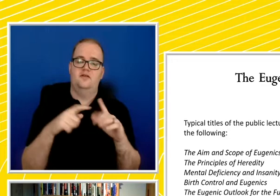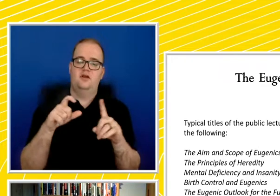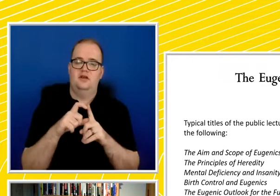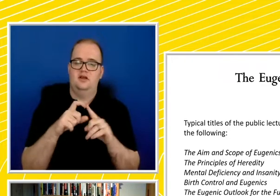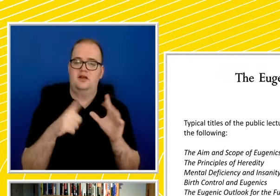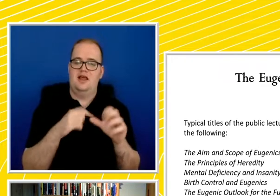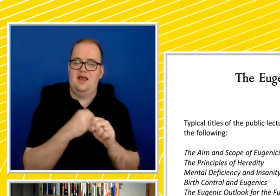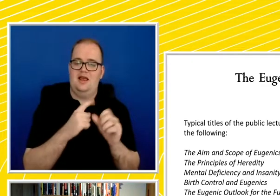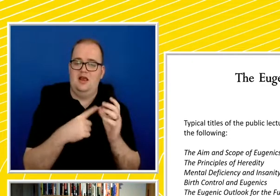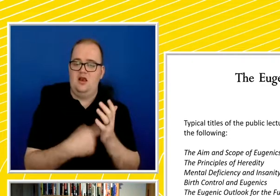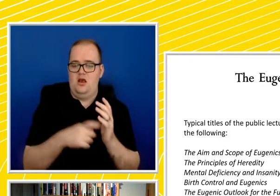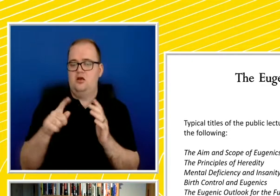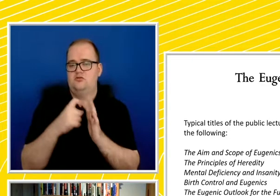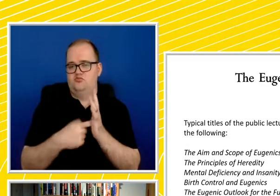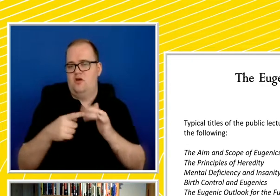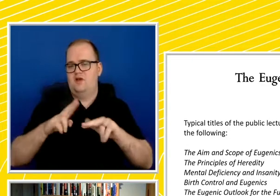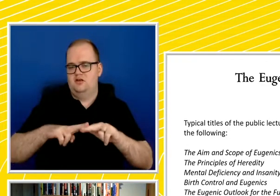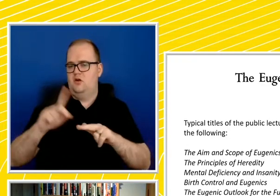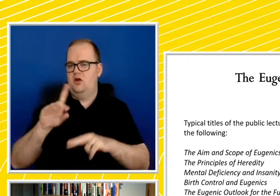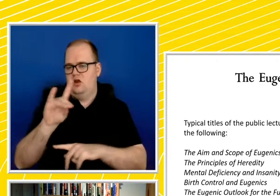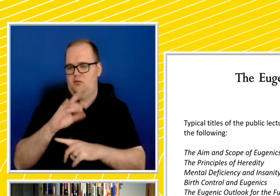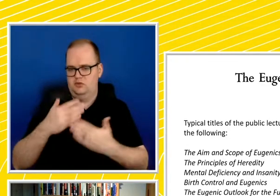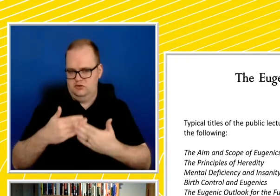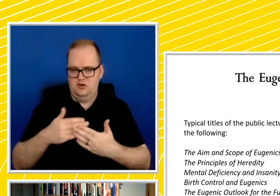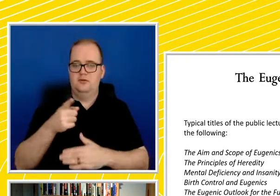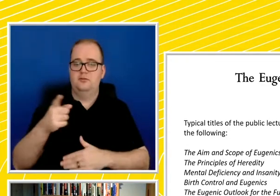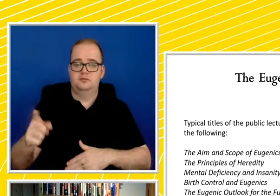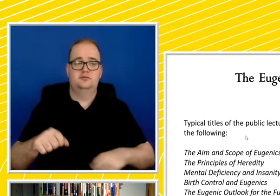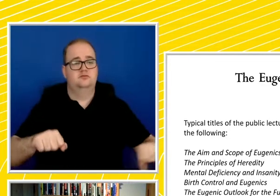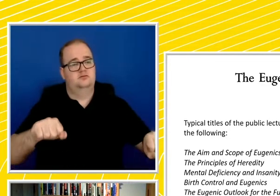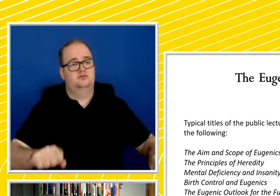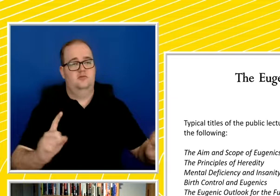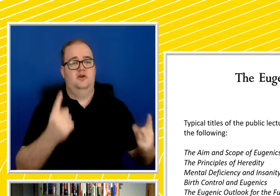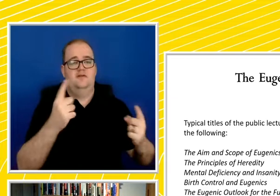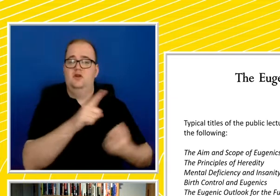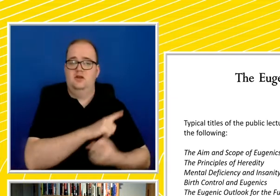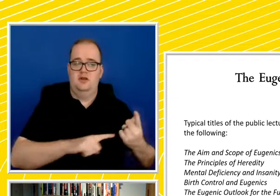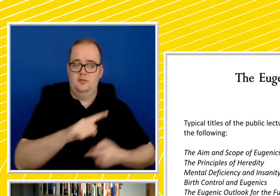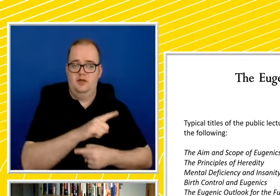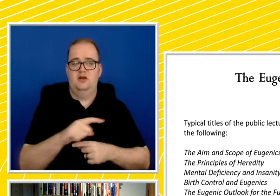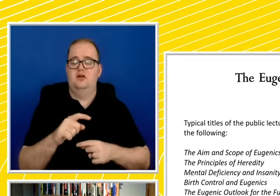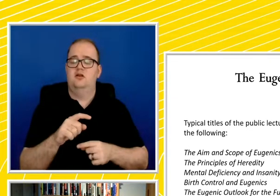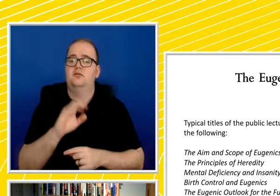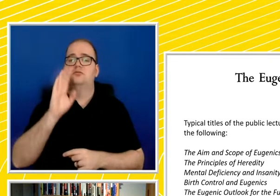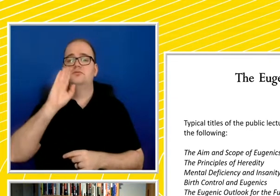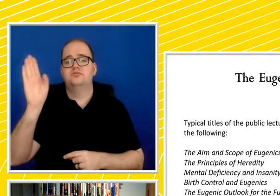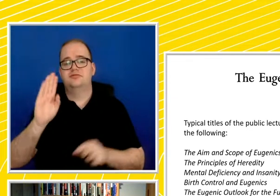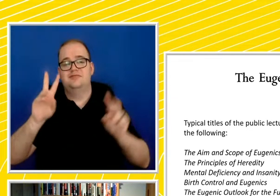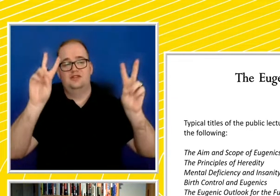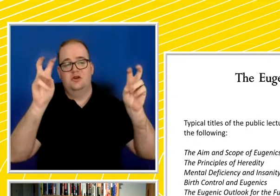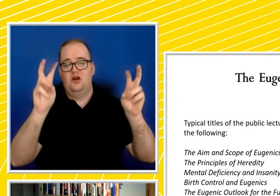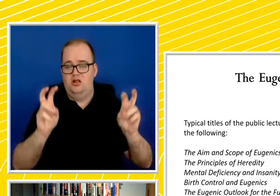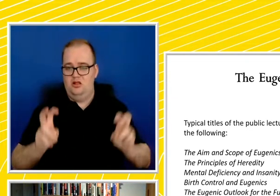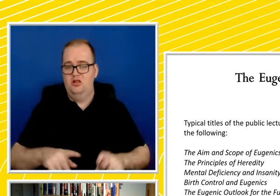of zoology, he chairs the inaugural meeting there. And these are some of the titles of some of the lectures that are